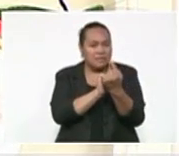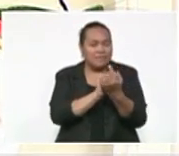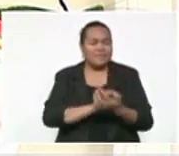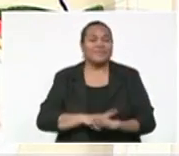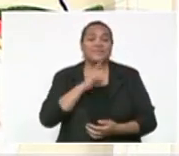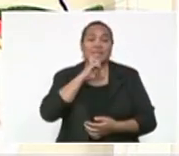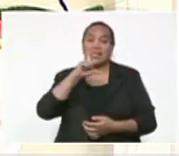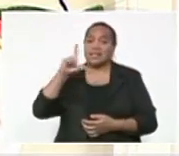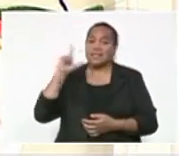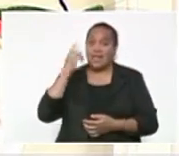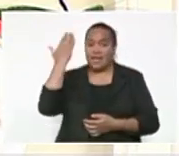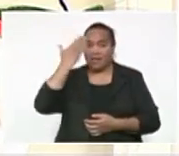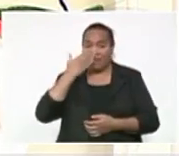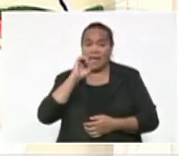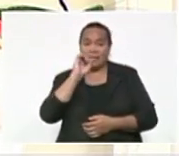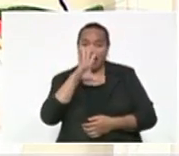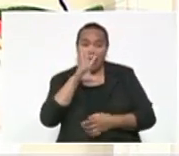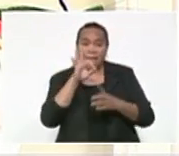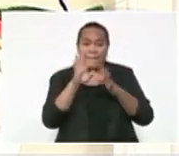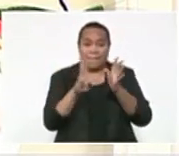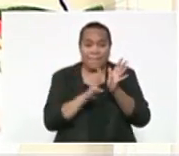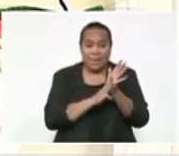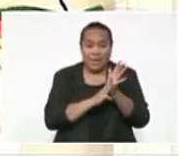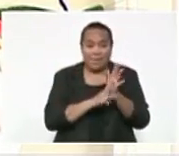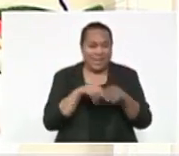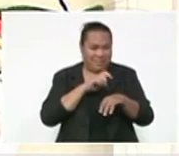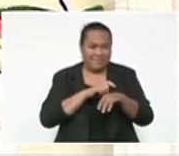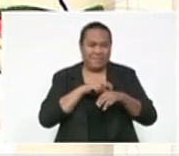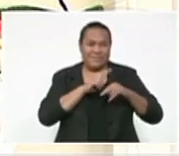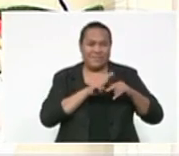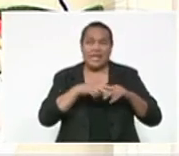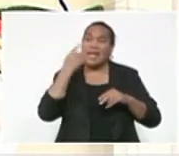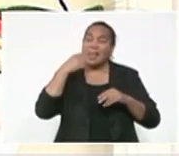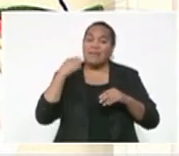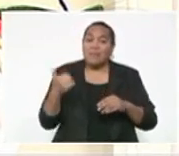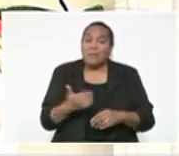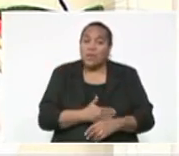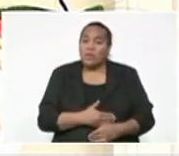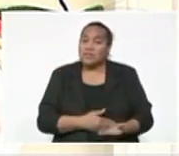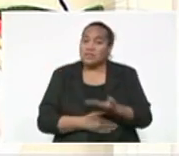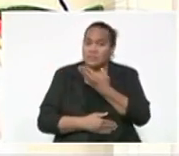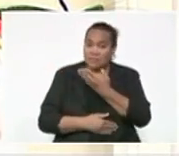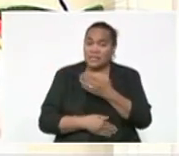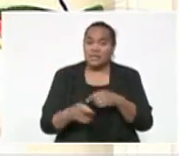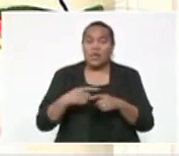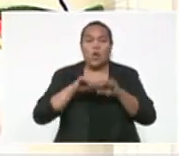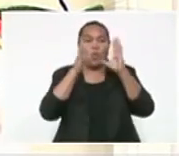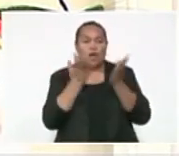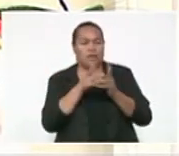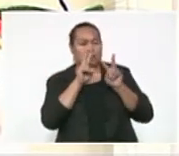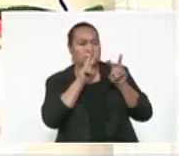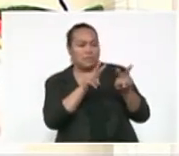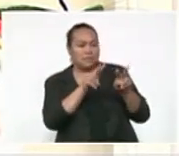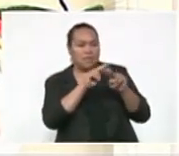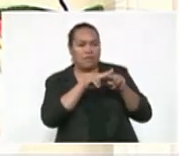Yesterday evening at around 10 p.m. Fiji Standard Time, 11 a.m. British Summertime, the world witnessed the state funeral